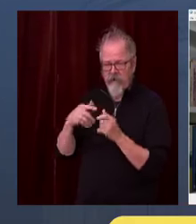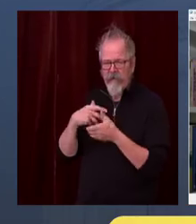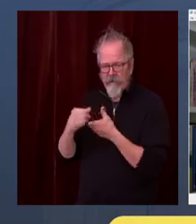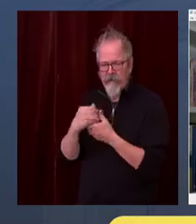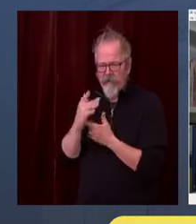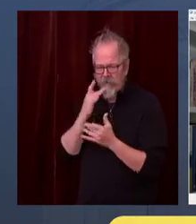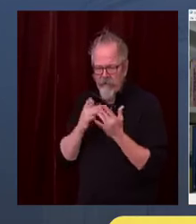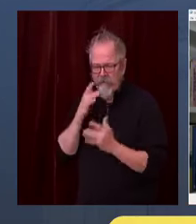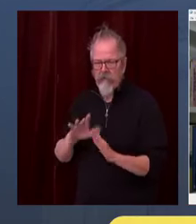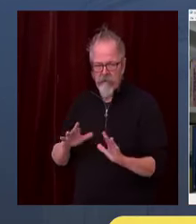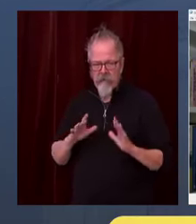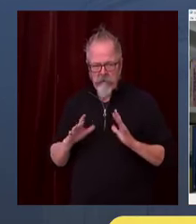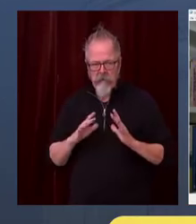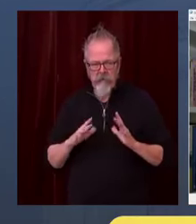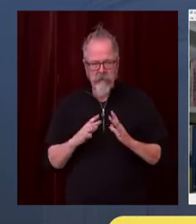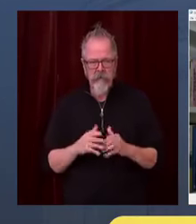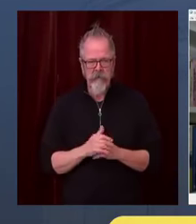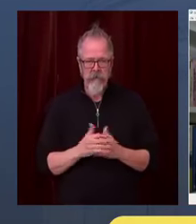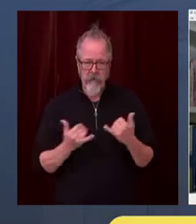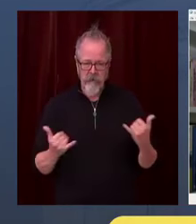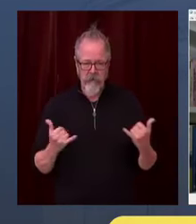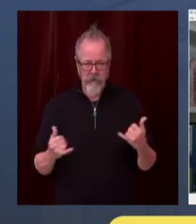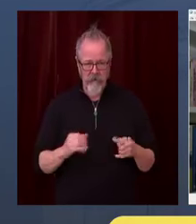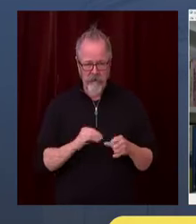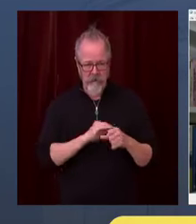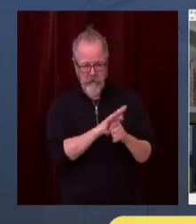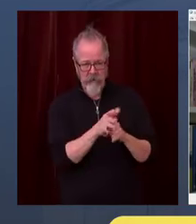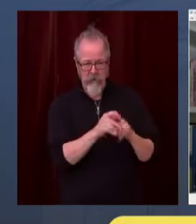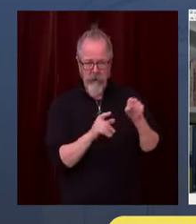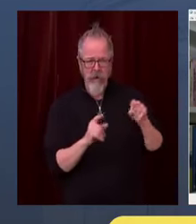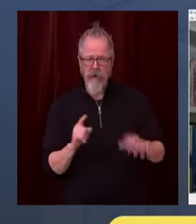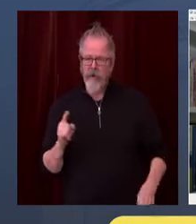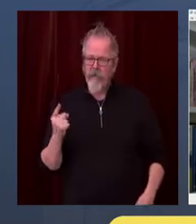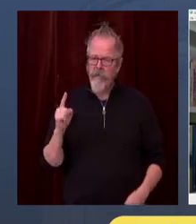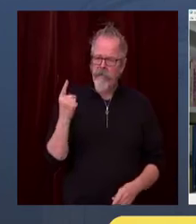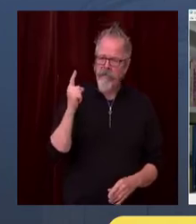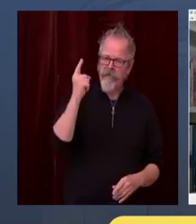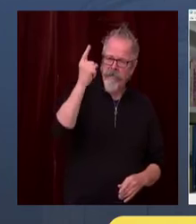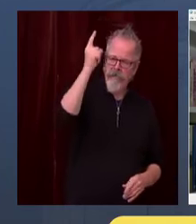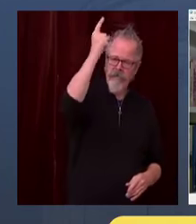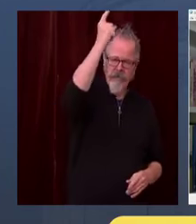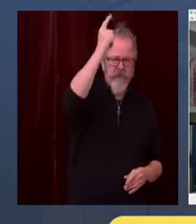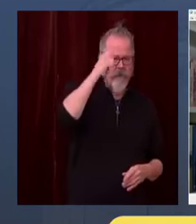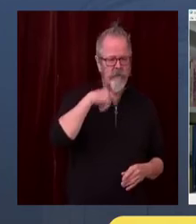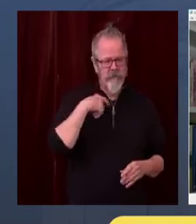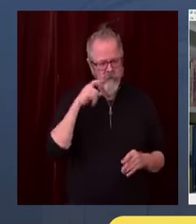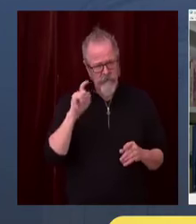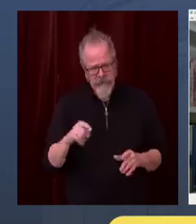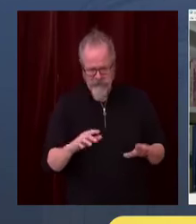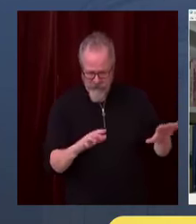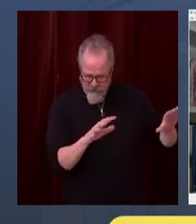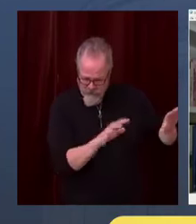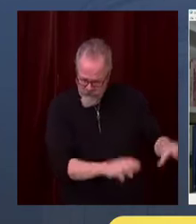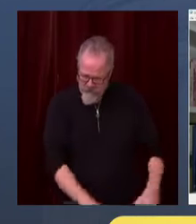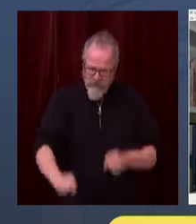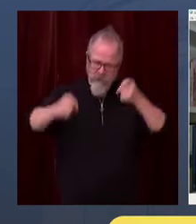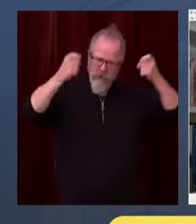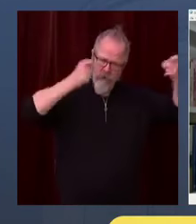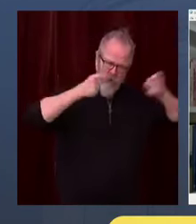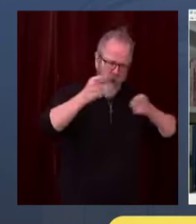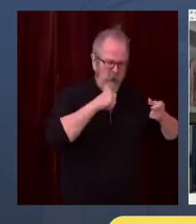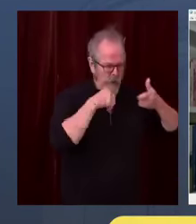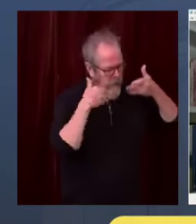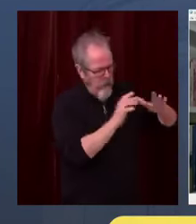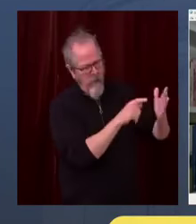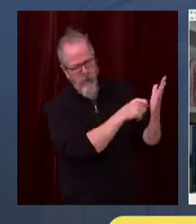we do this together, the more we can take aggressive and collective action, the faster we can